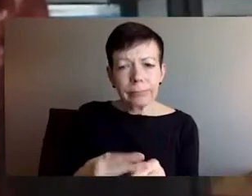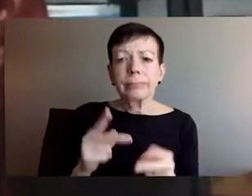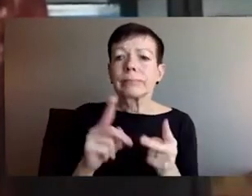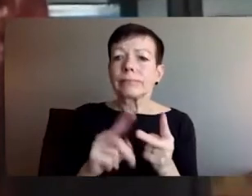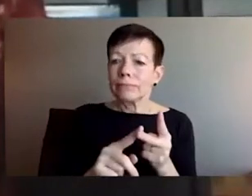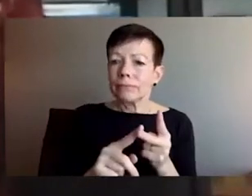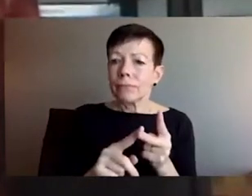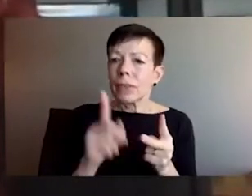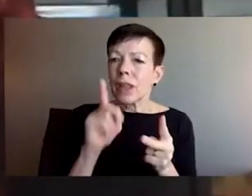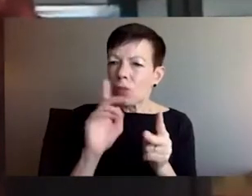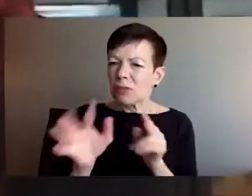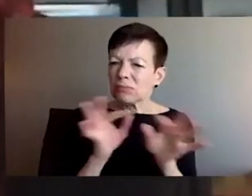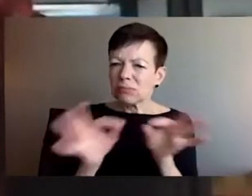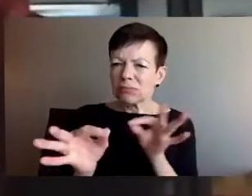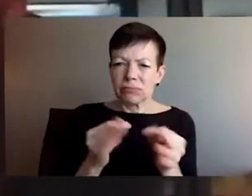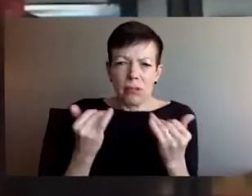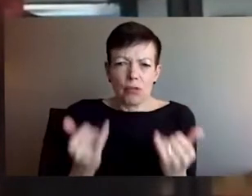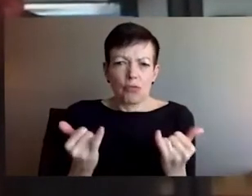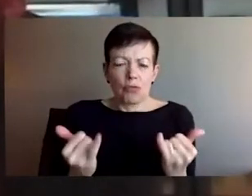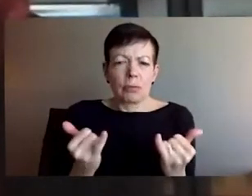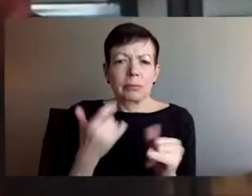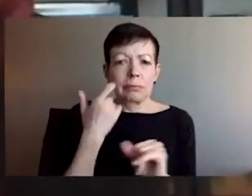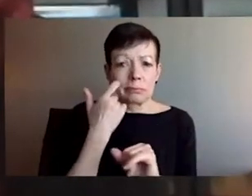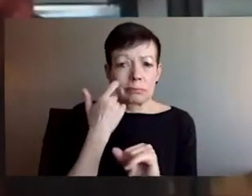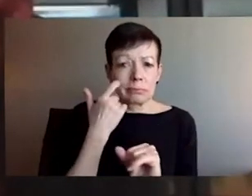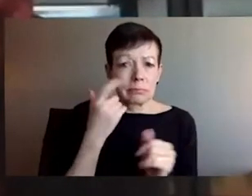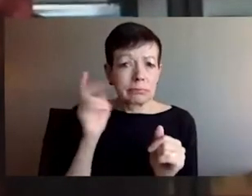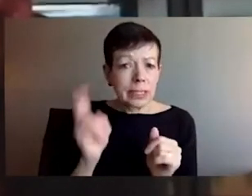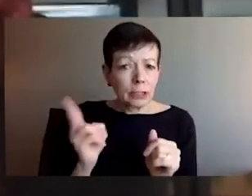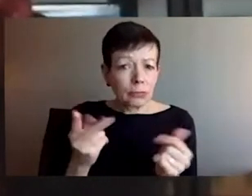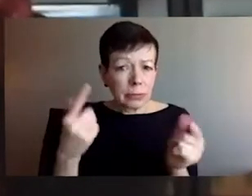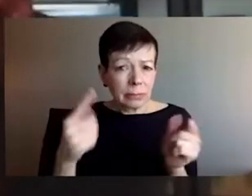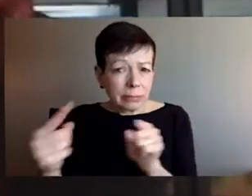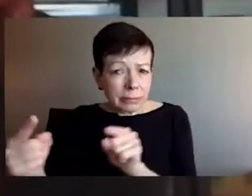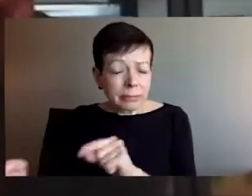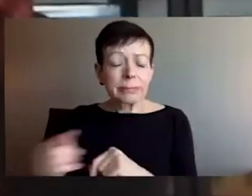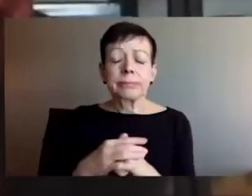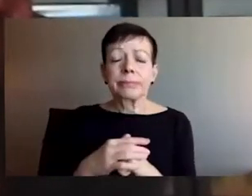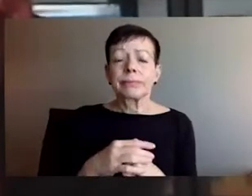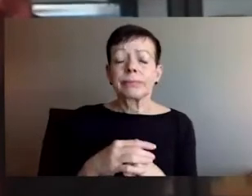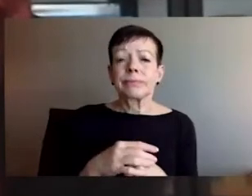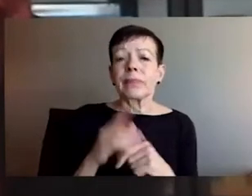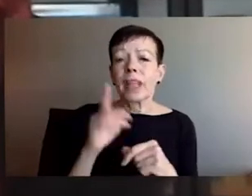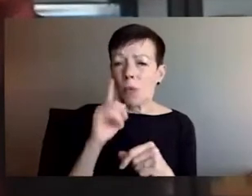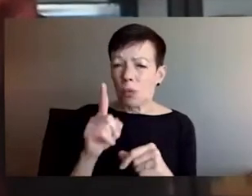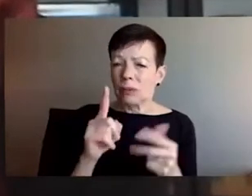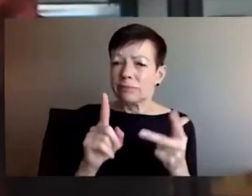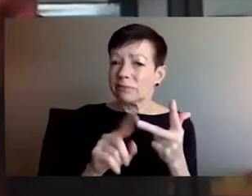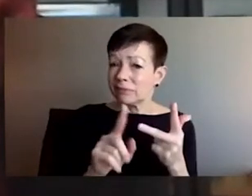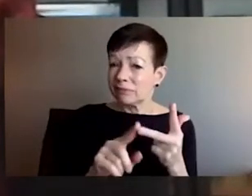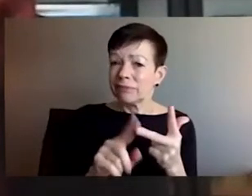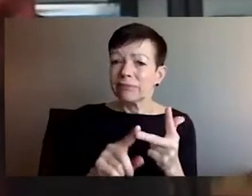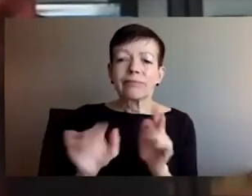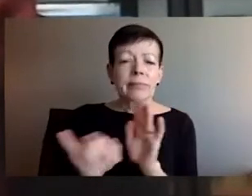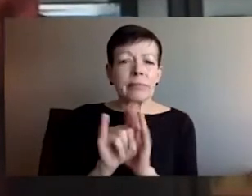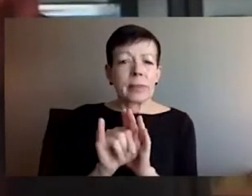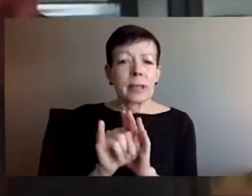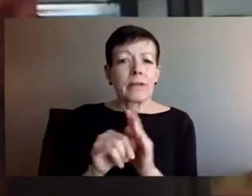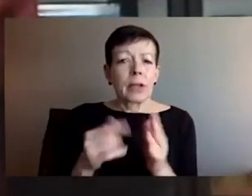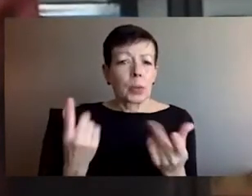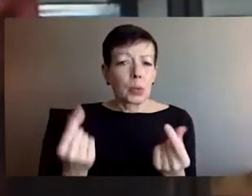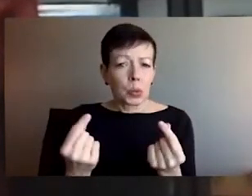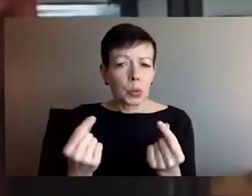so I'm going to do three things in the next 15 minutes and then we'll turn to questions. I want to say some